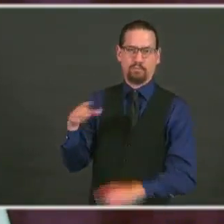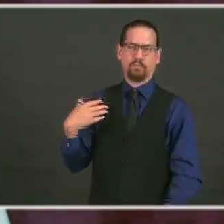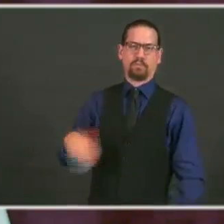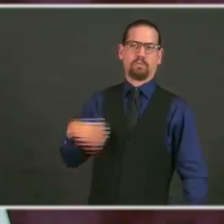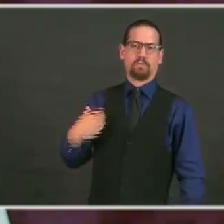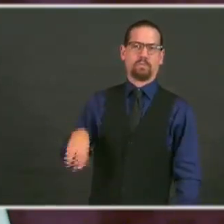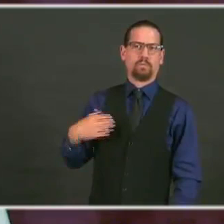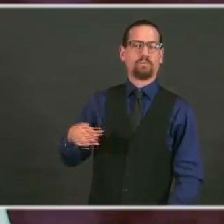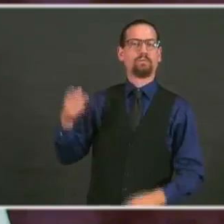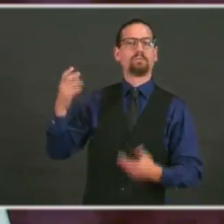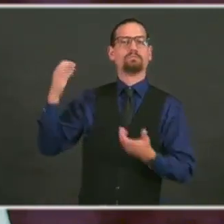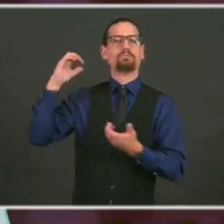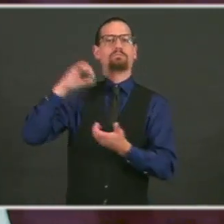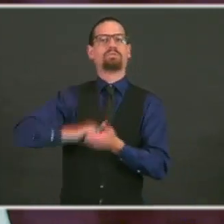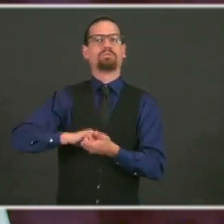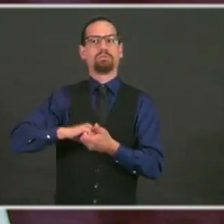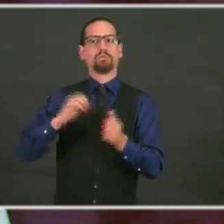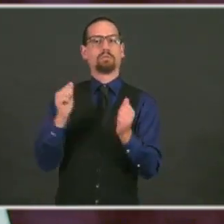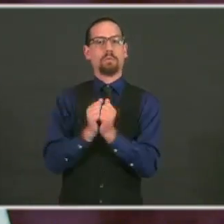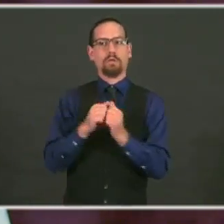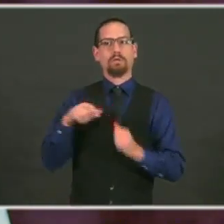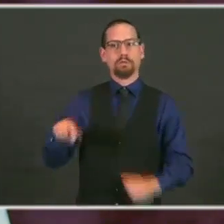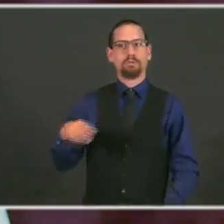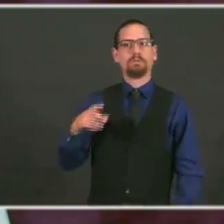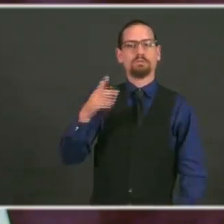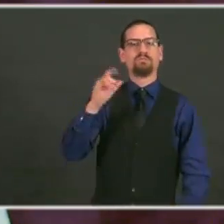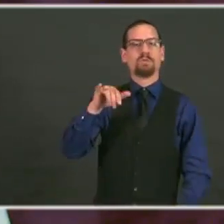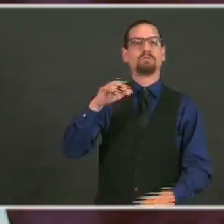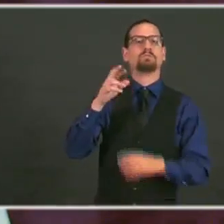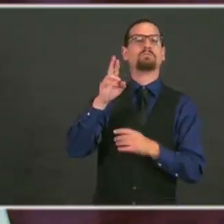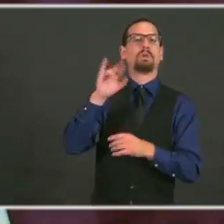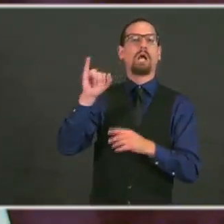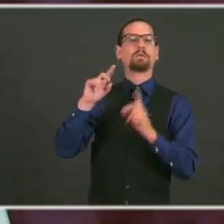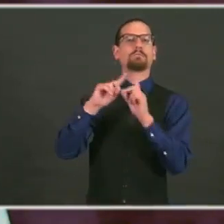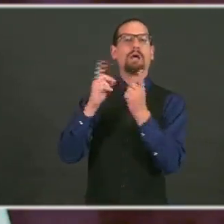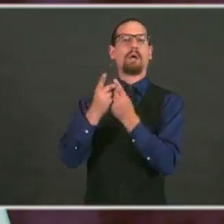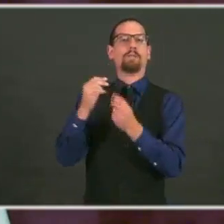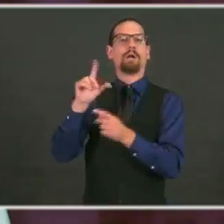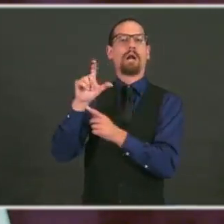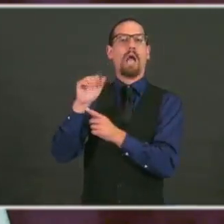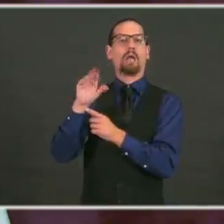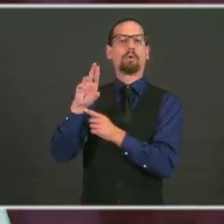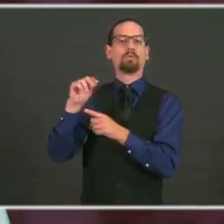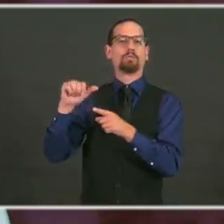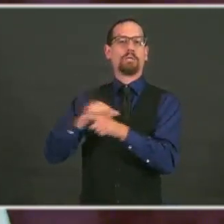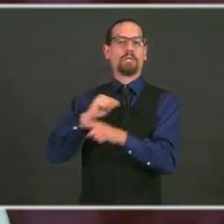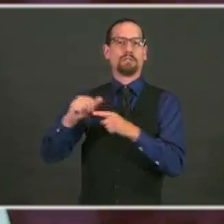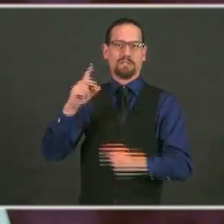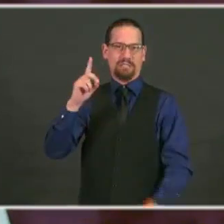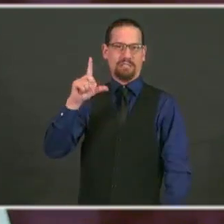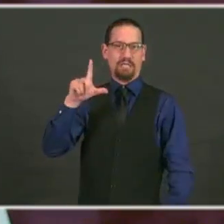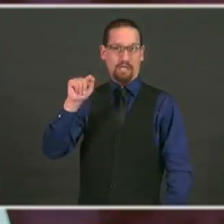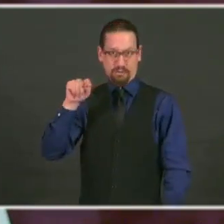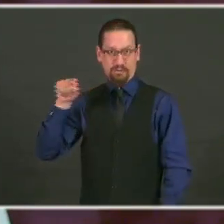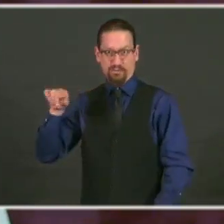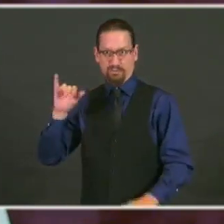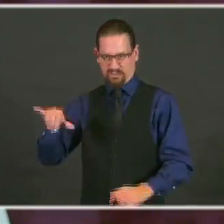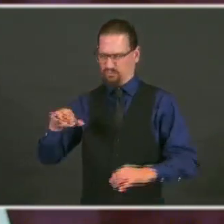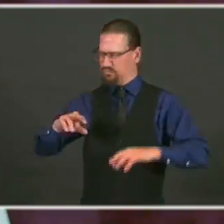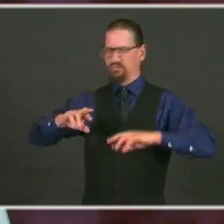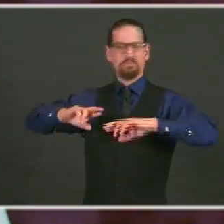Department of Labor and Training to enroll, help people enroll in back-to-work training initiatives.